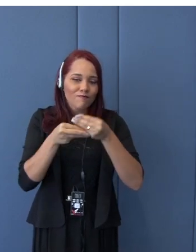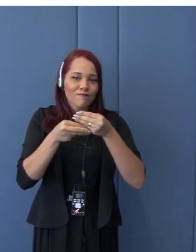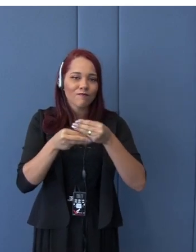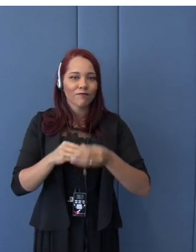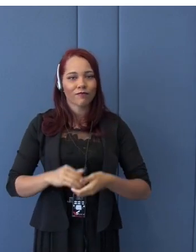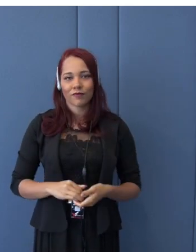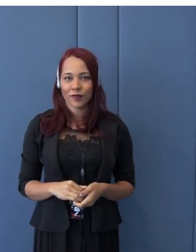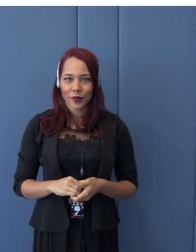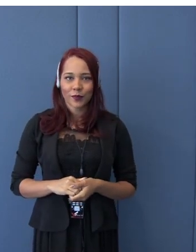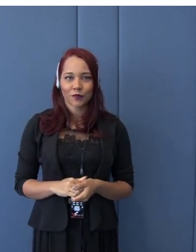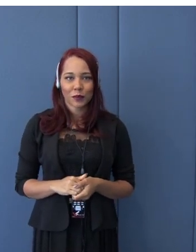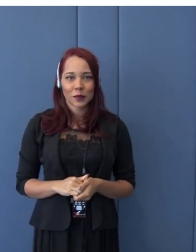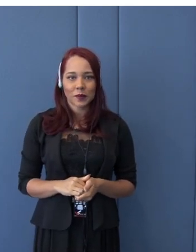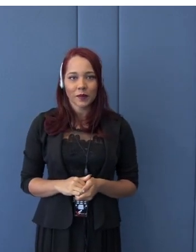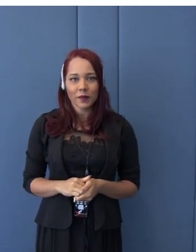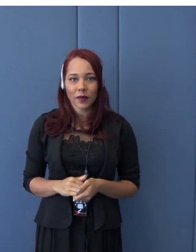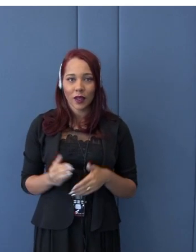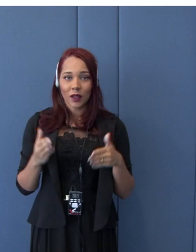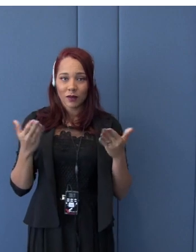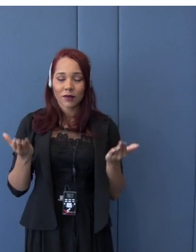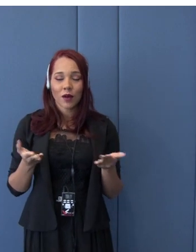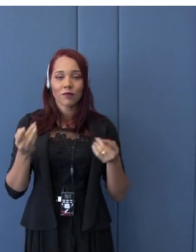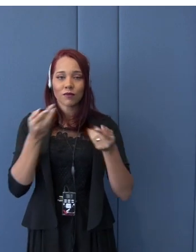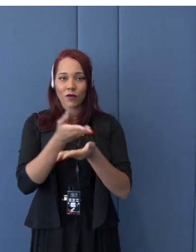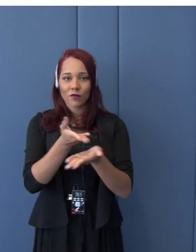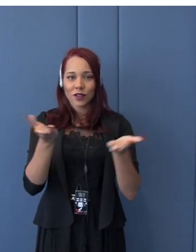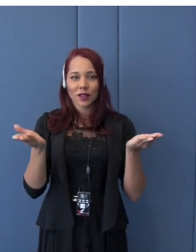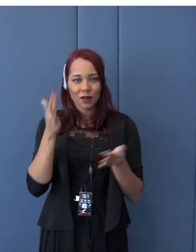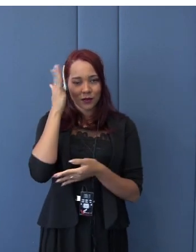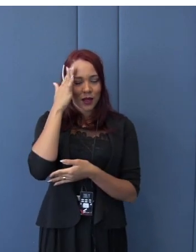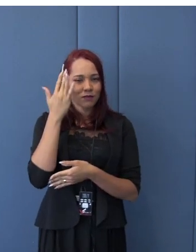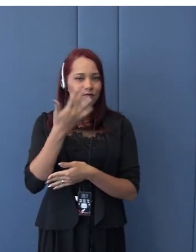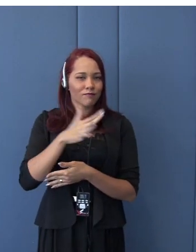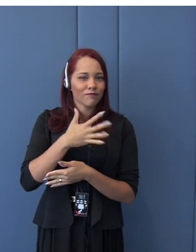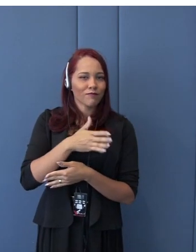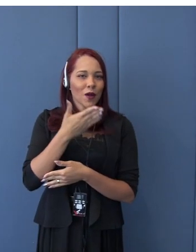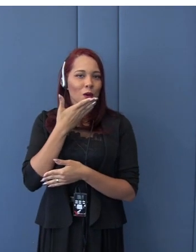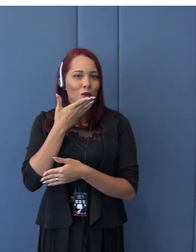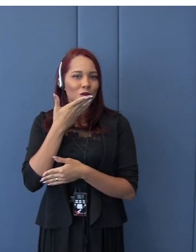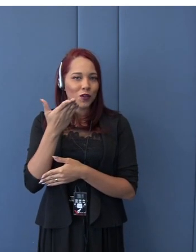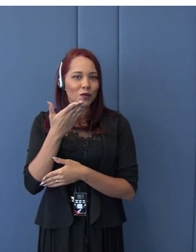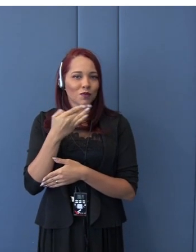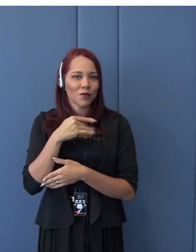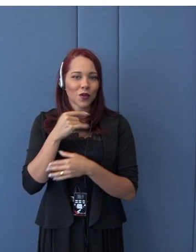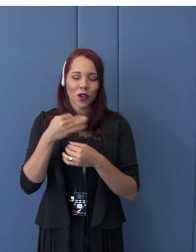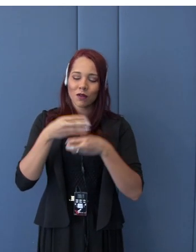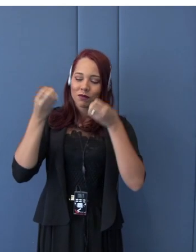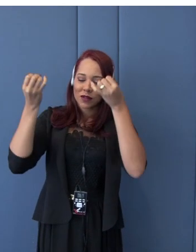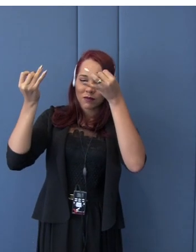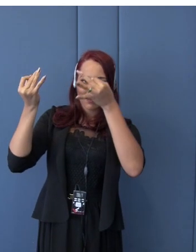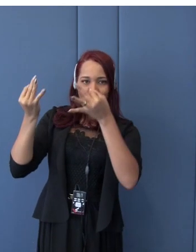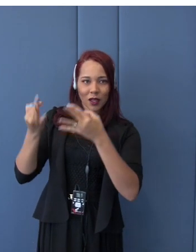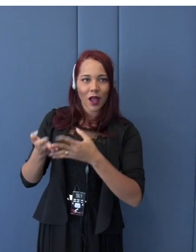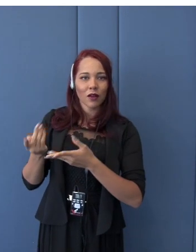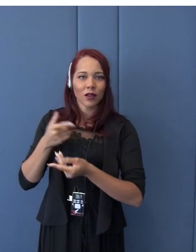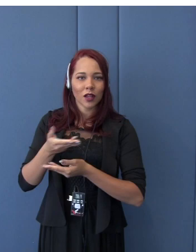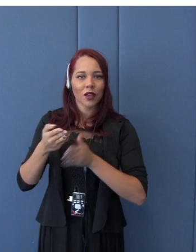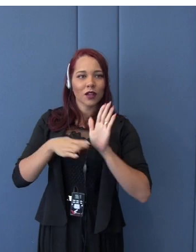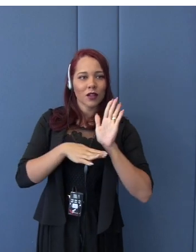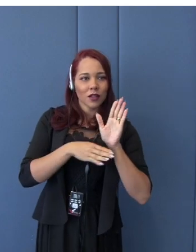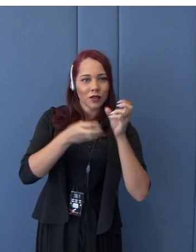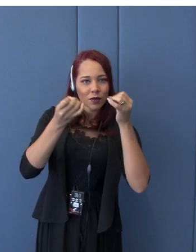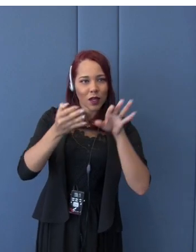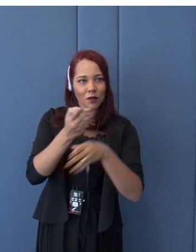So, you know, this is a kind of picture that I'd like to share with you. We have three mega regions,